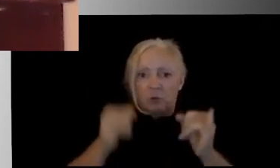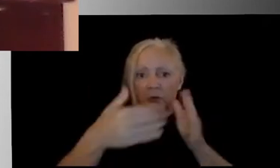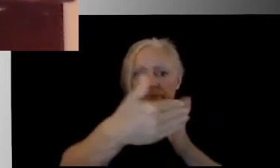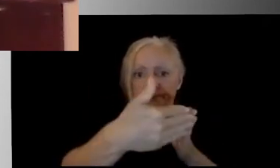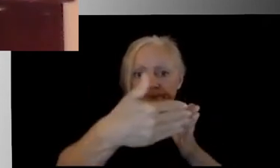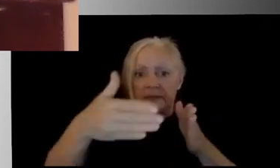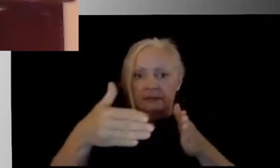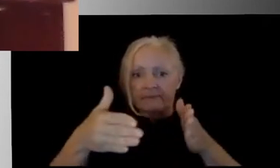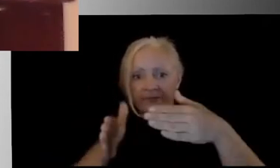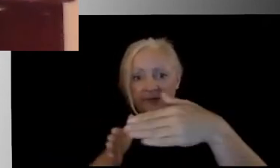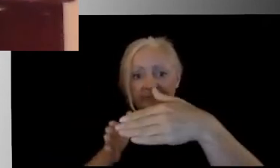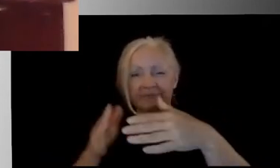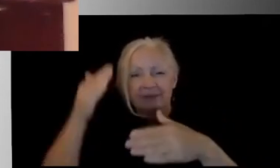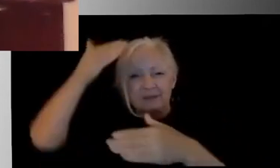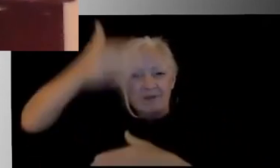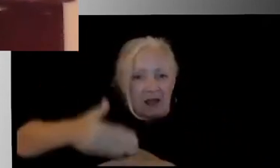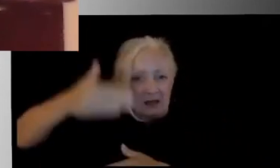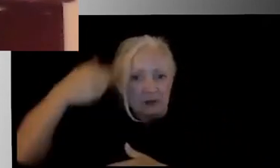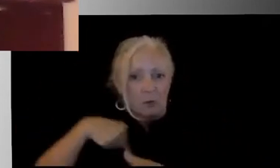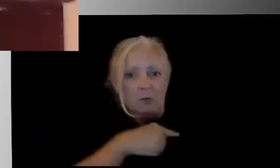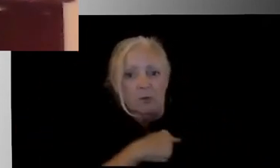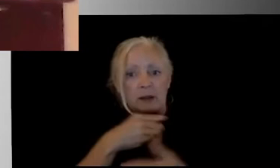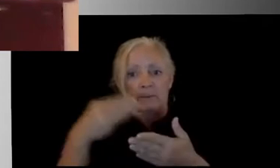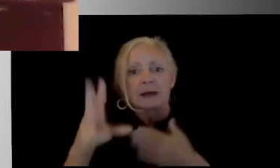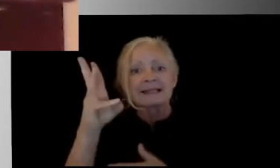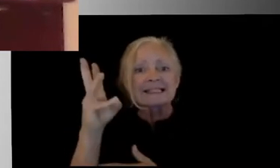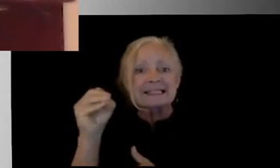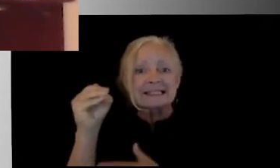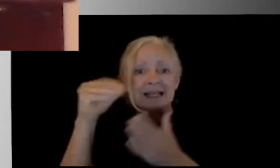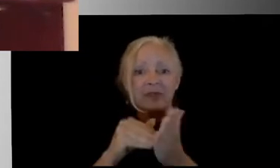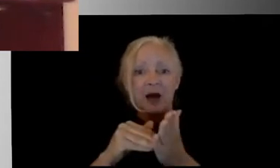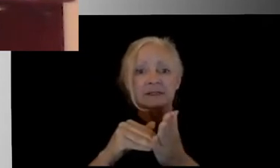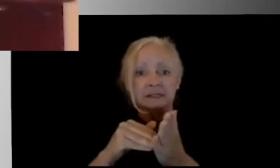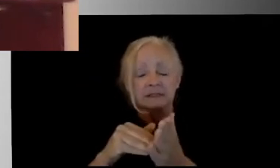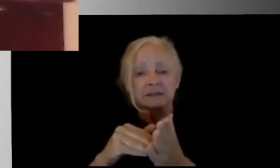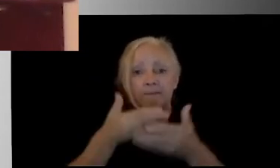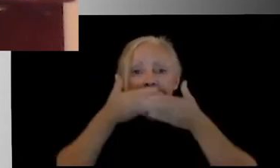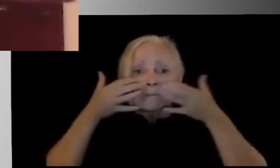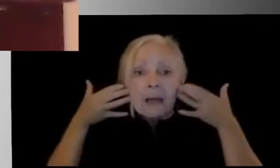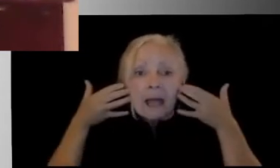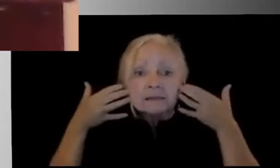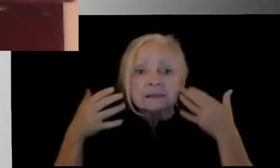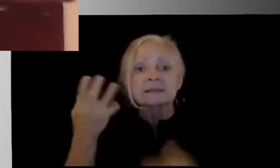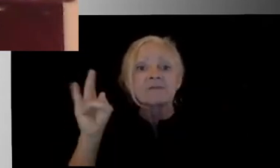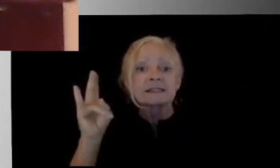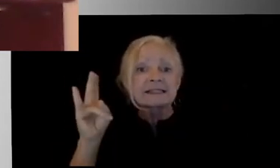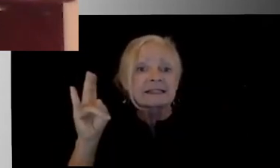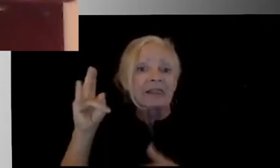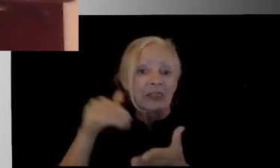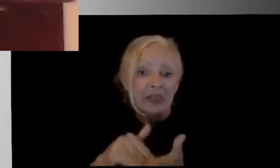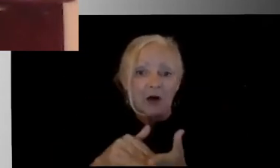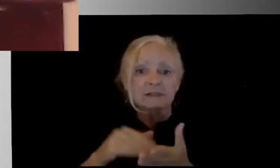We have purchased 60,000 disposable masks, 17,000 cloth masks that we've got from,